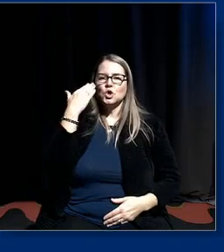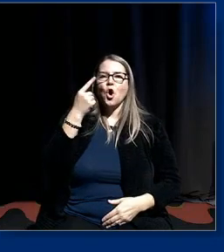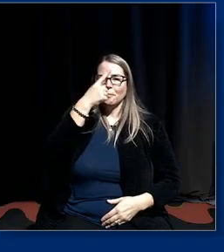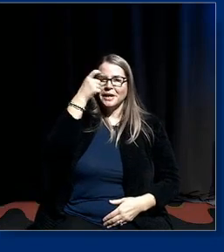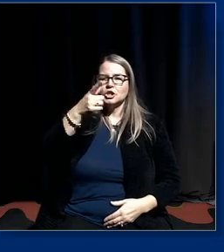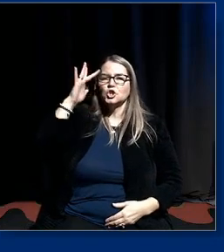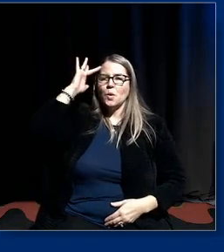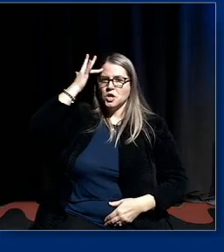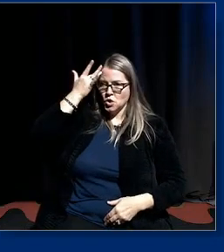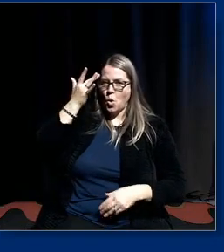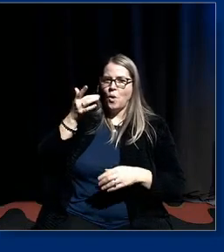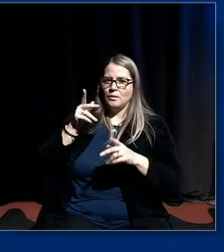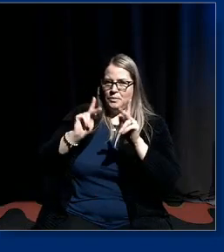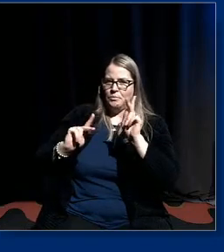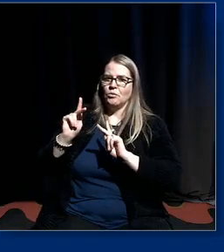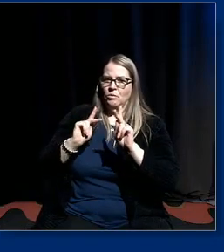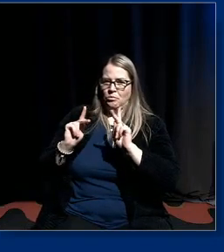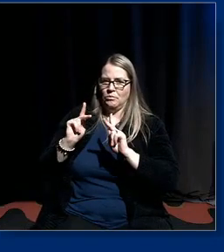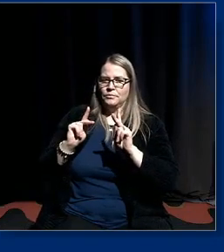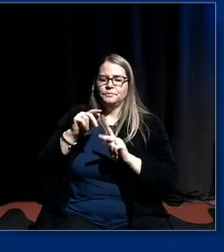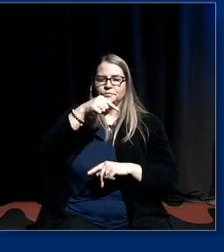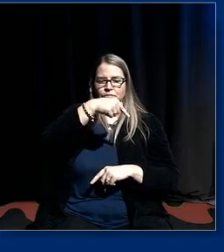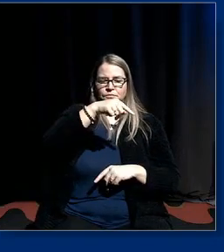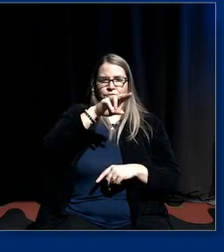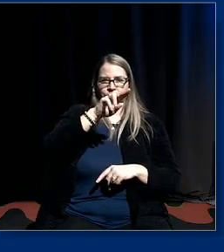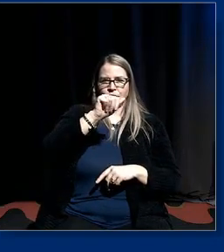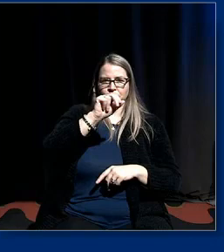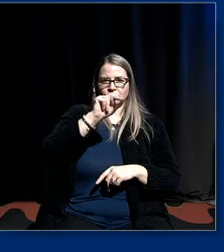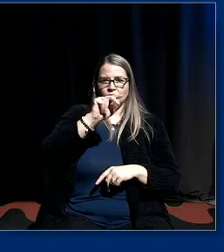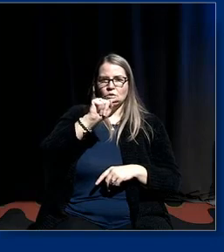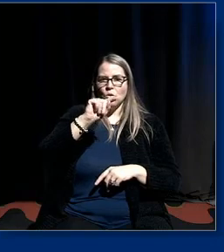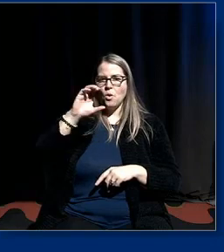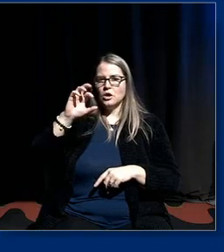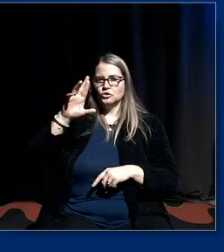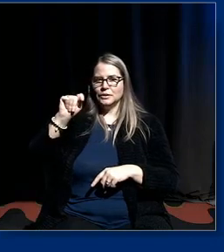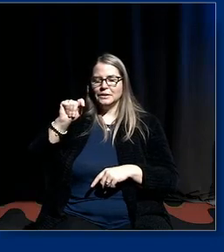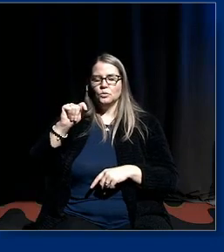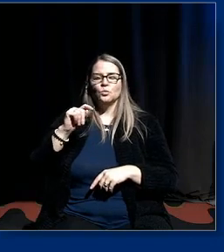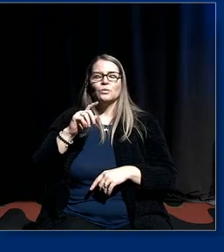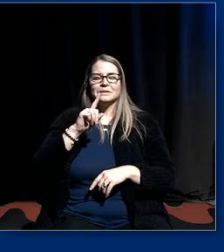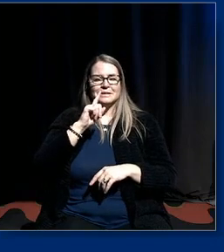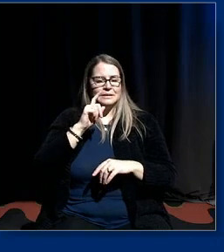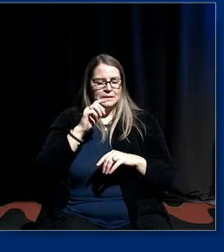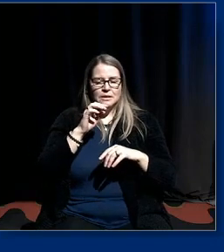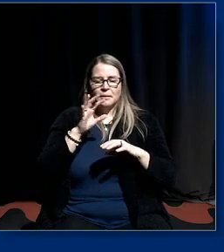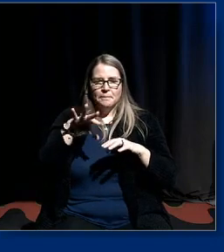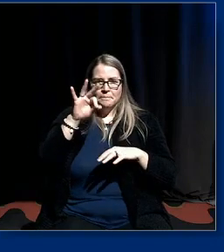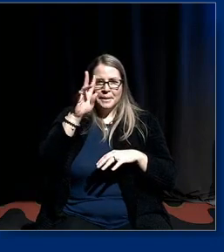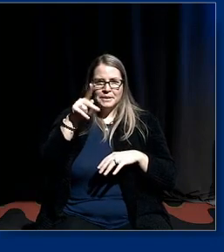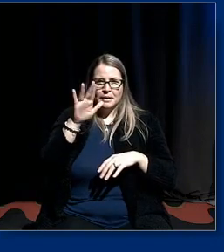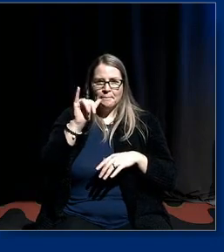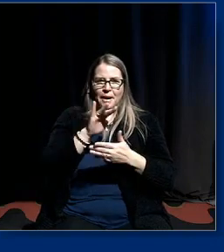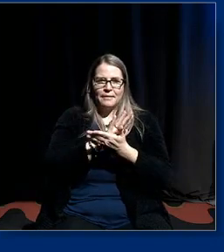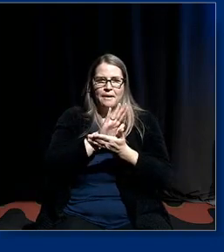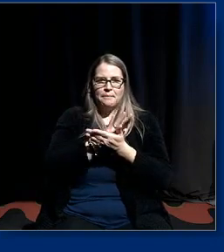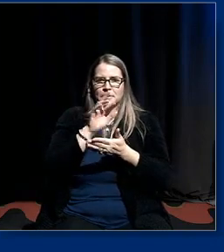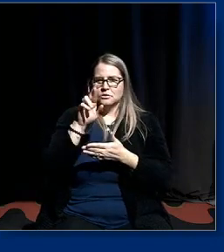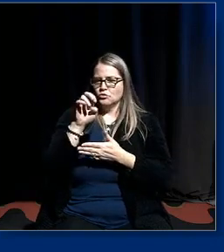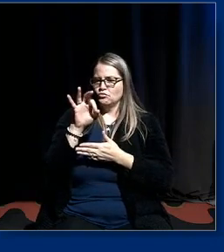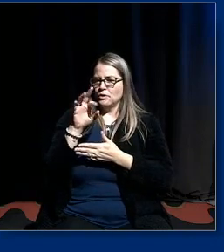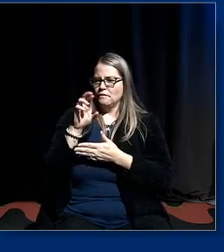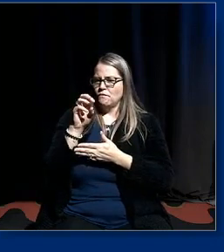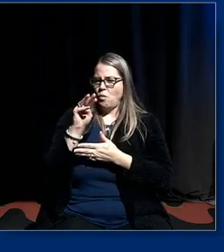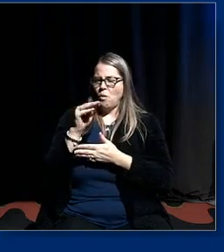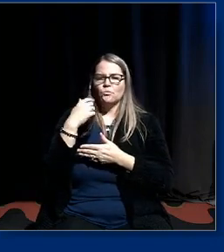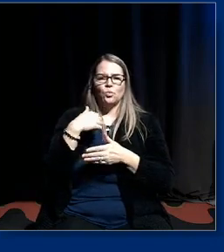um and quant crit was immediately picked up by campus reform we uh we we we were featured in